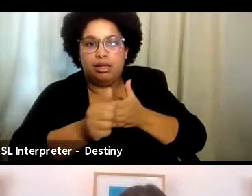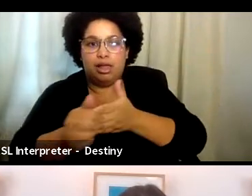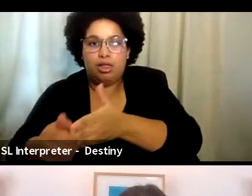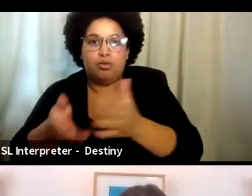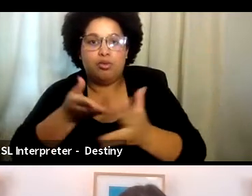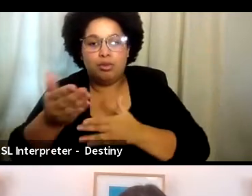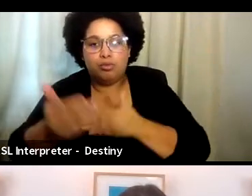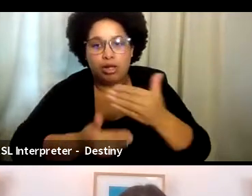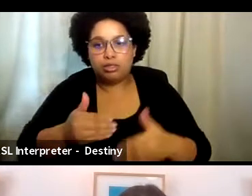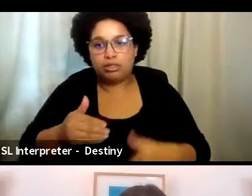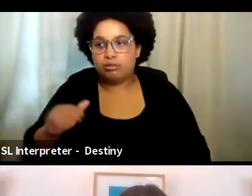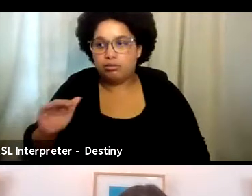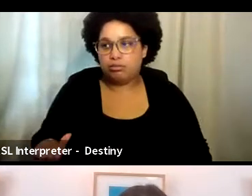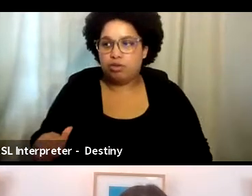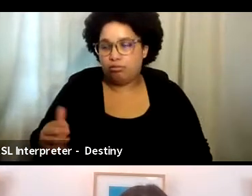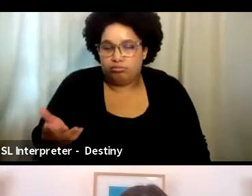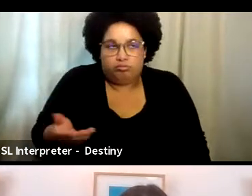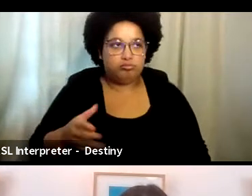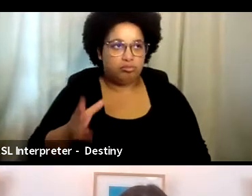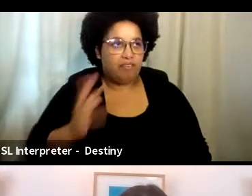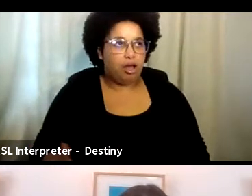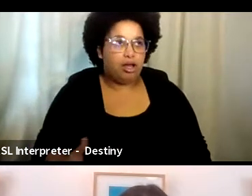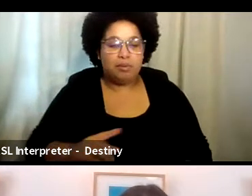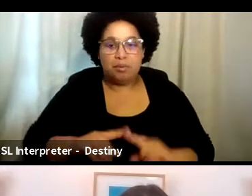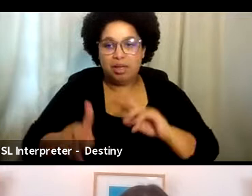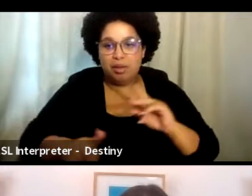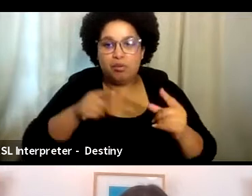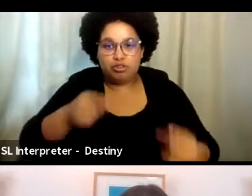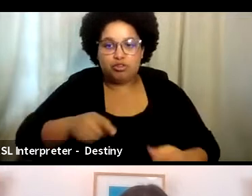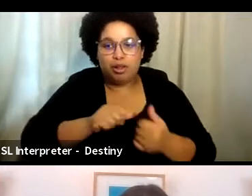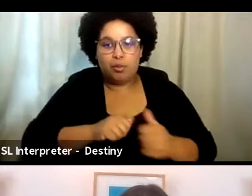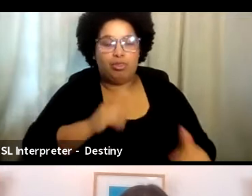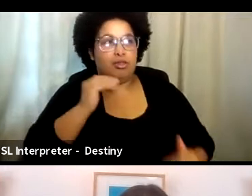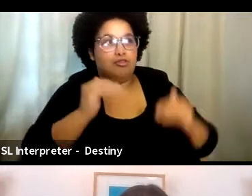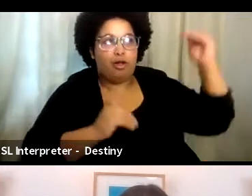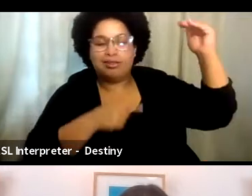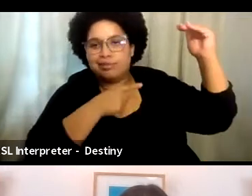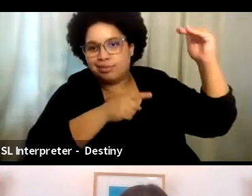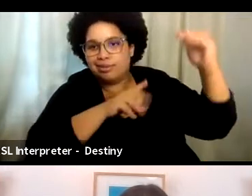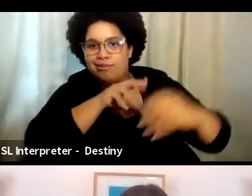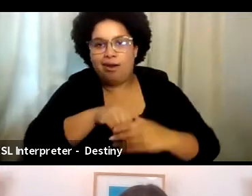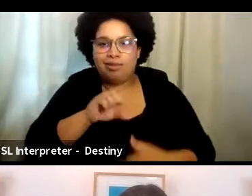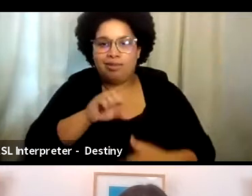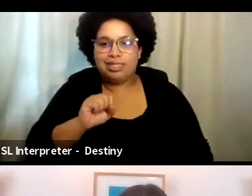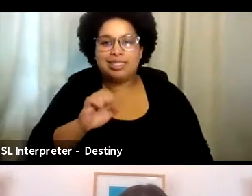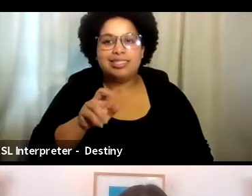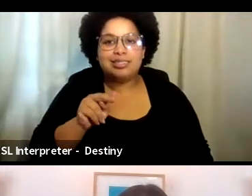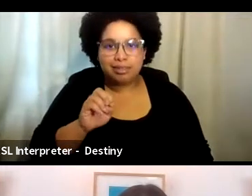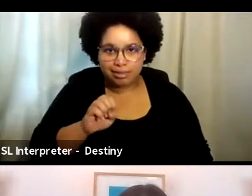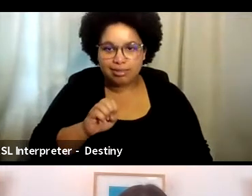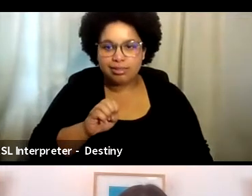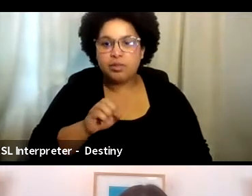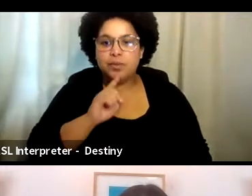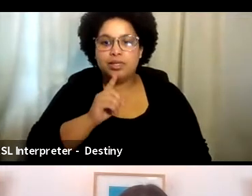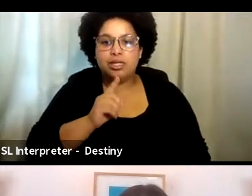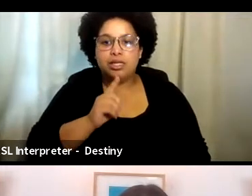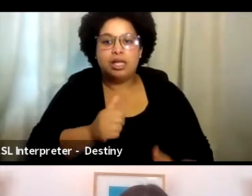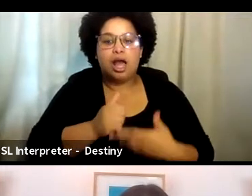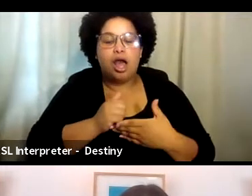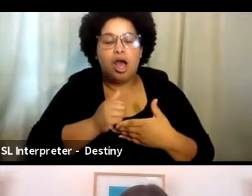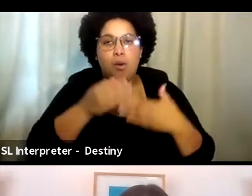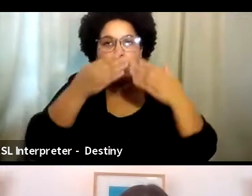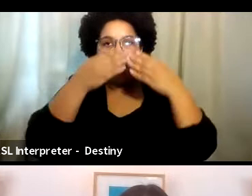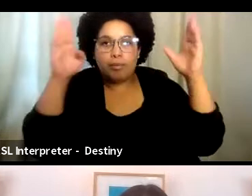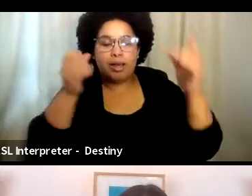whereas the minor was fine, but everyone was having a hard time around that. And it opened my understanding as to the different ways in which